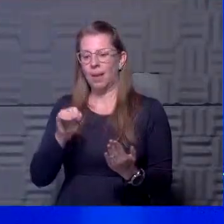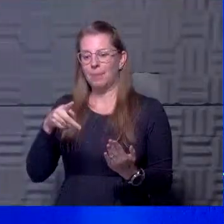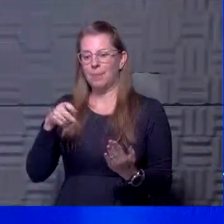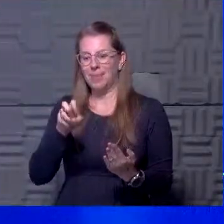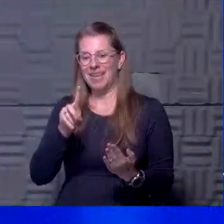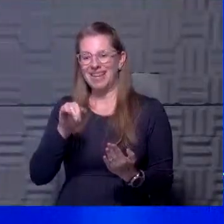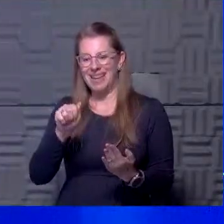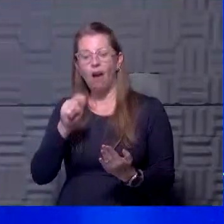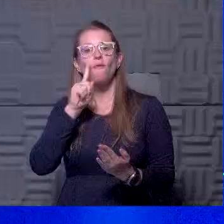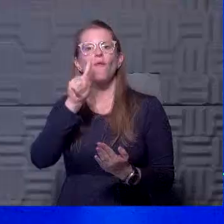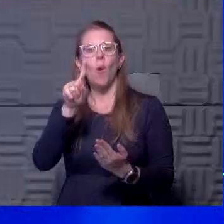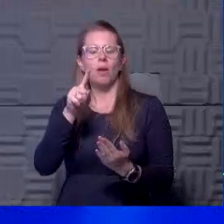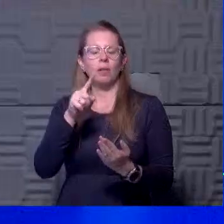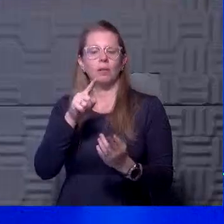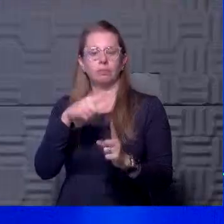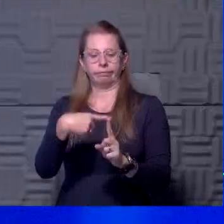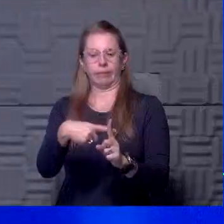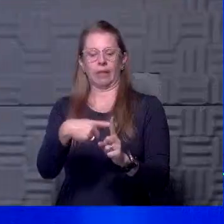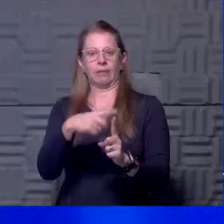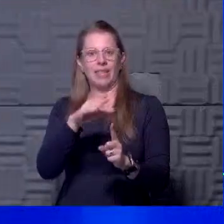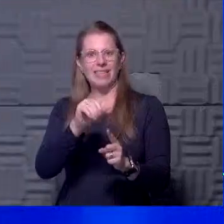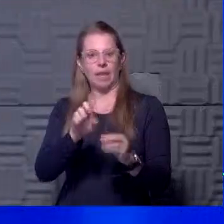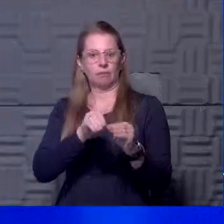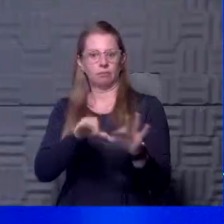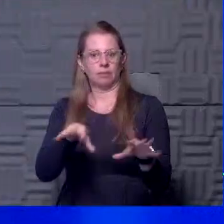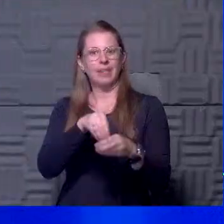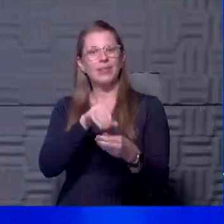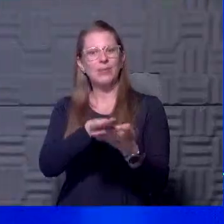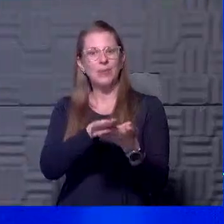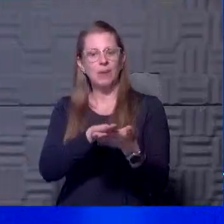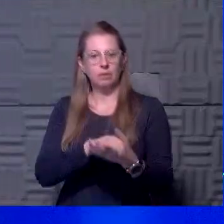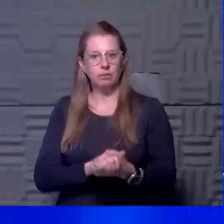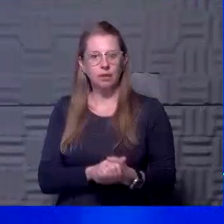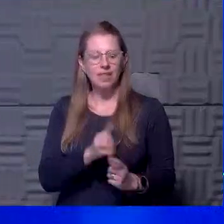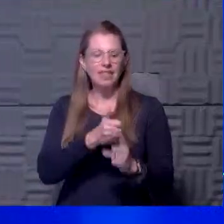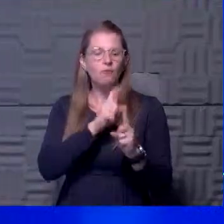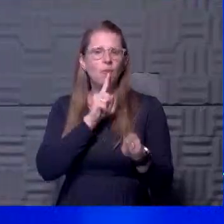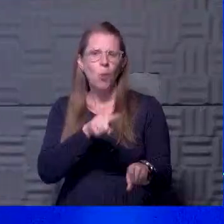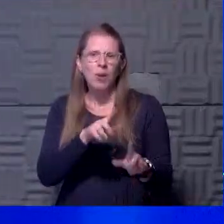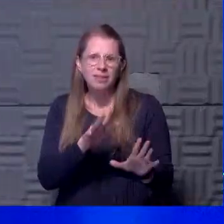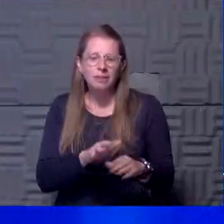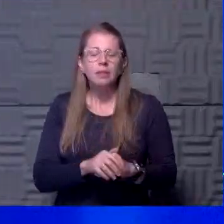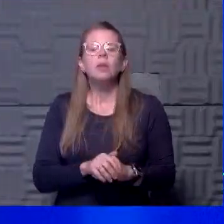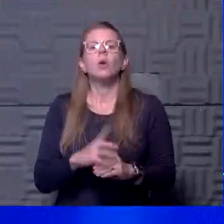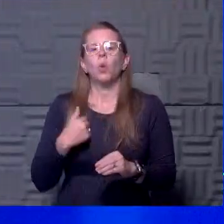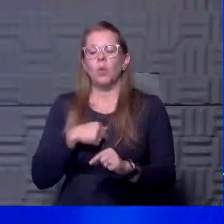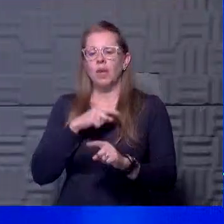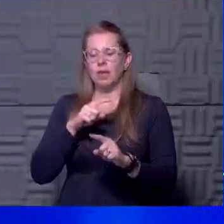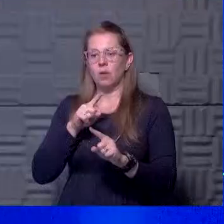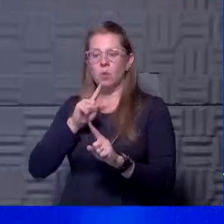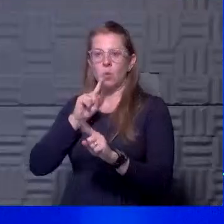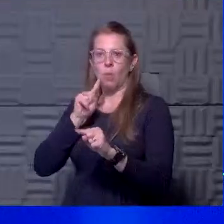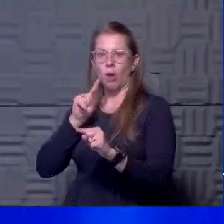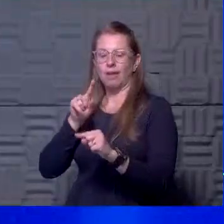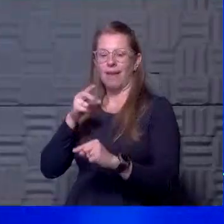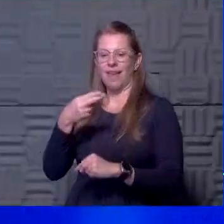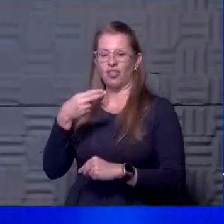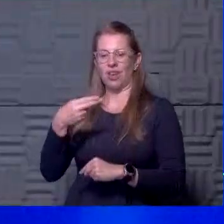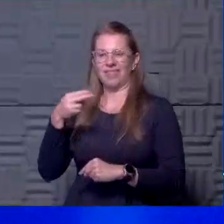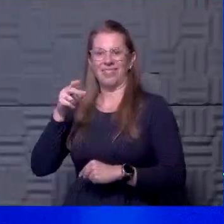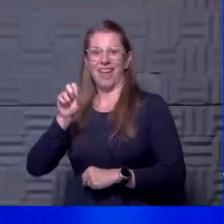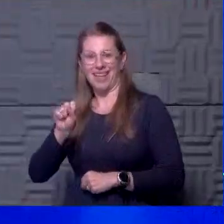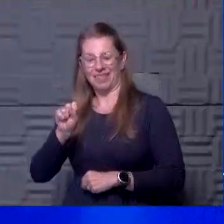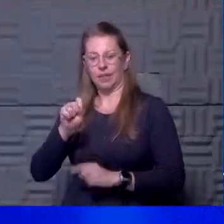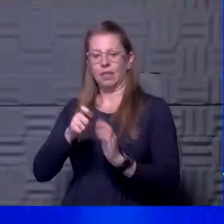and it's self-reported, self-administered. And, um, you know, I mean, the only thing is like when we report our data to HHS, there are some